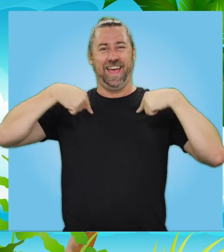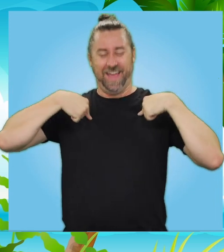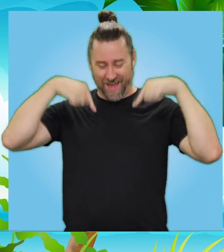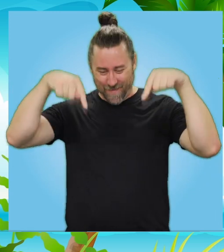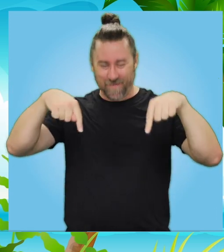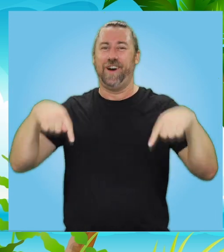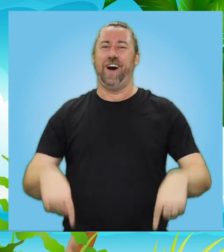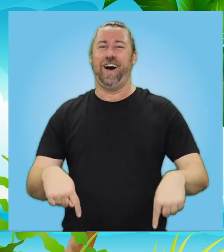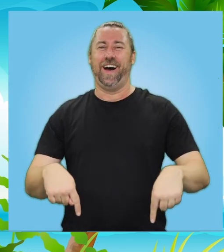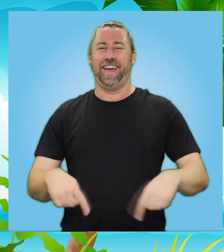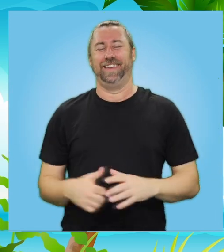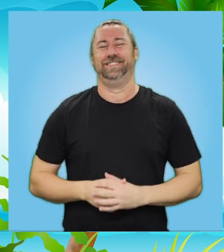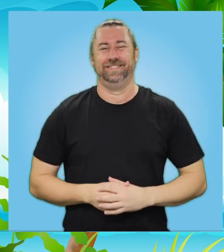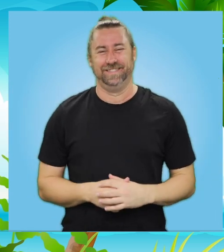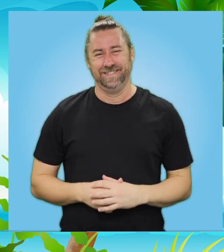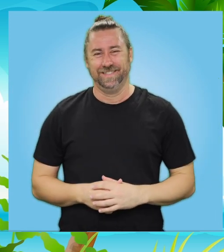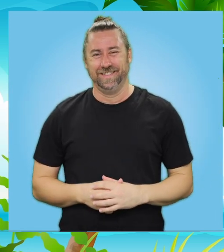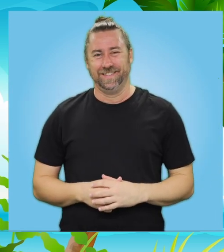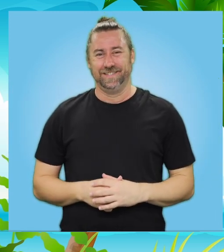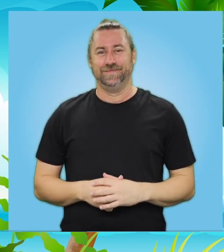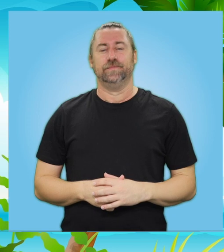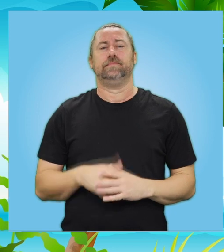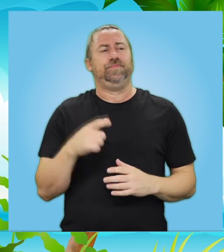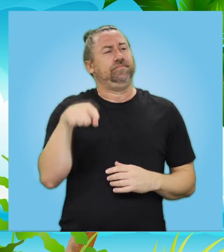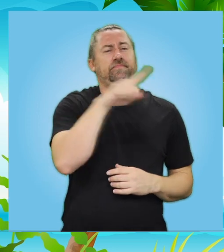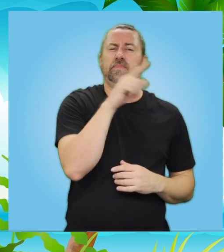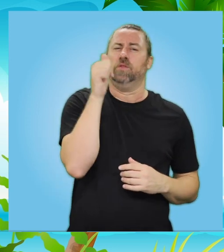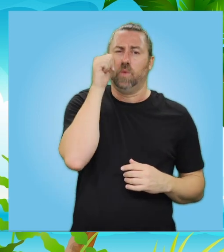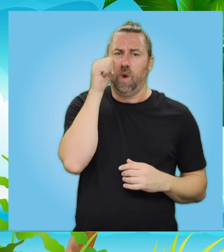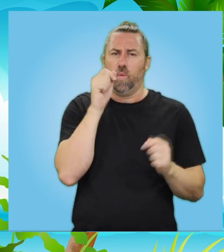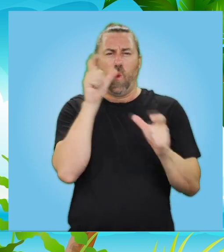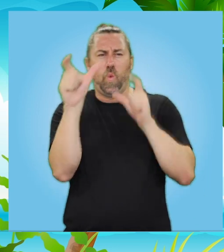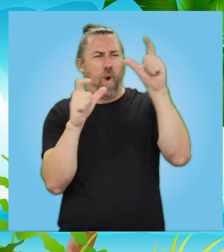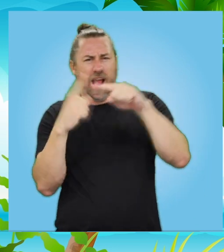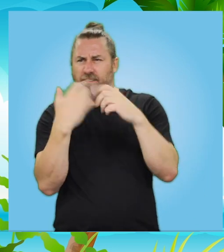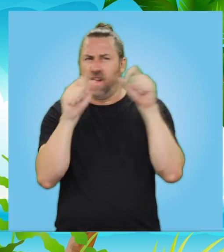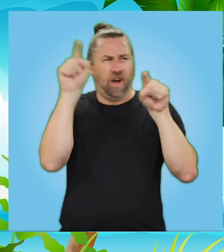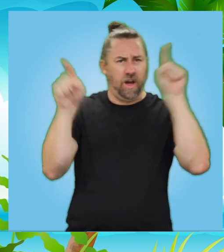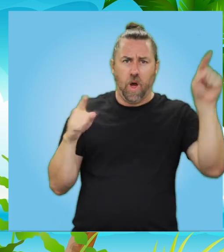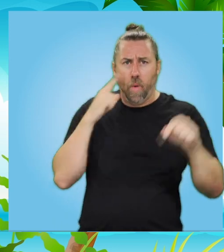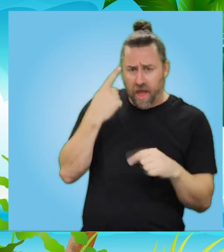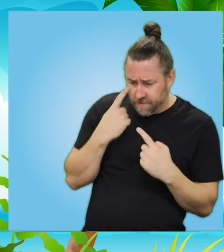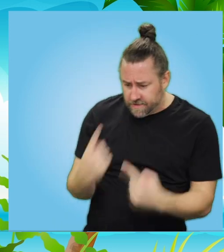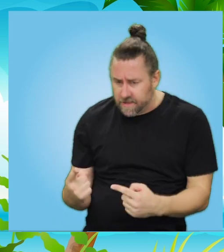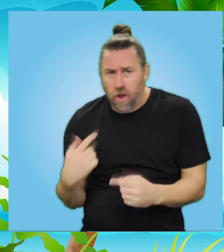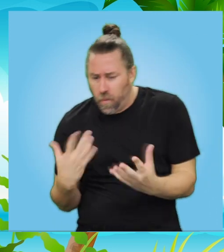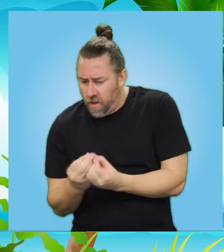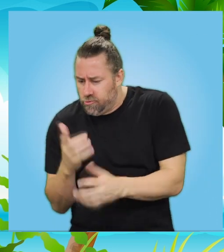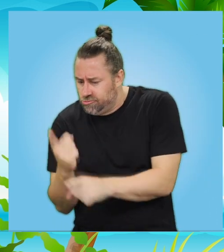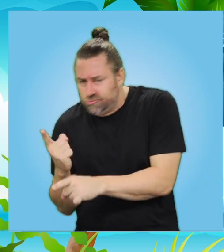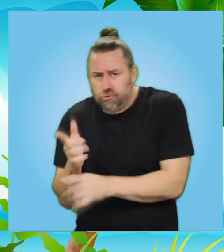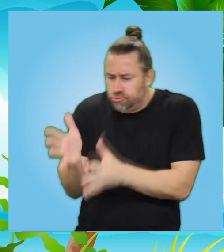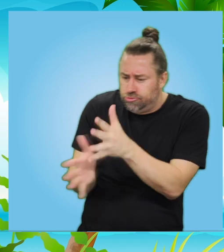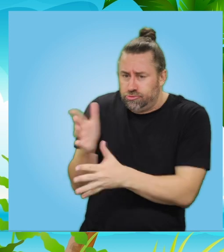here am I. Grownups, words are everywhere. When you're out and about with your little one, try pointing